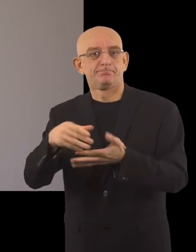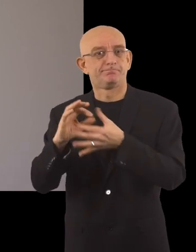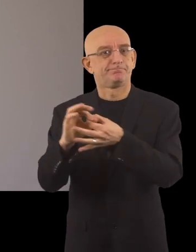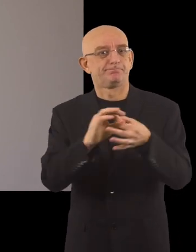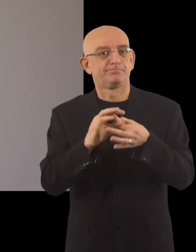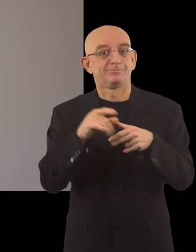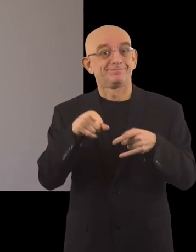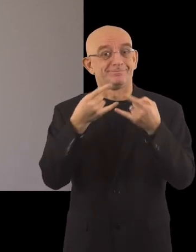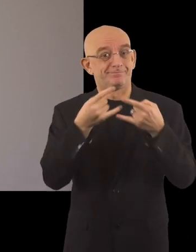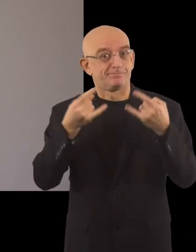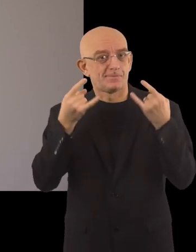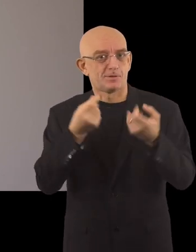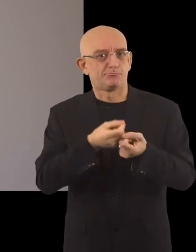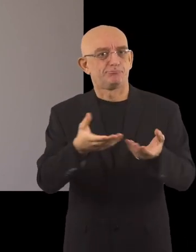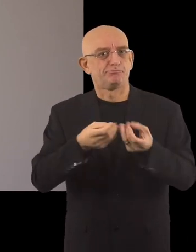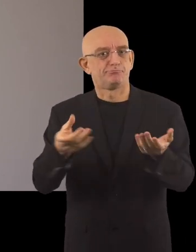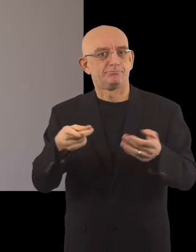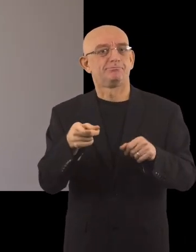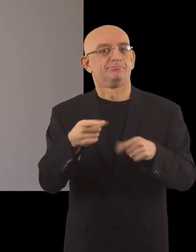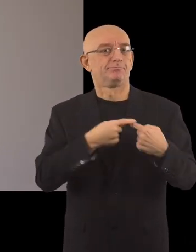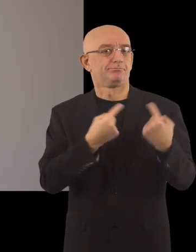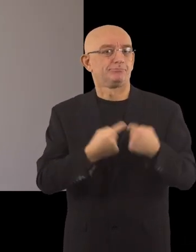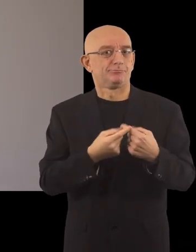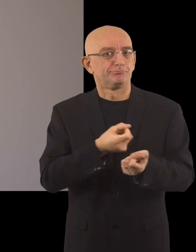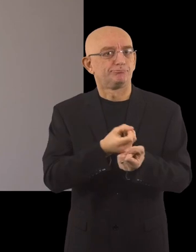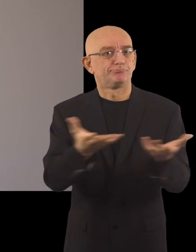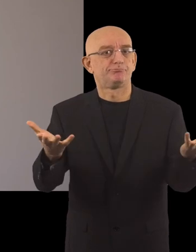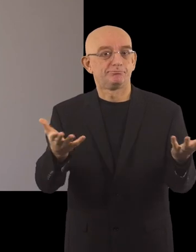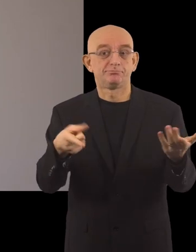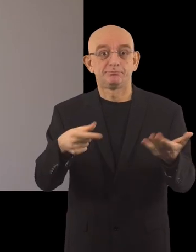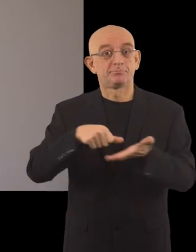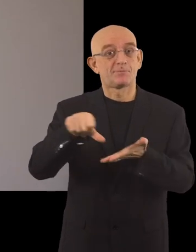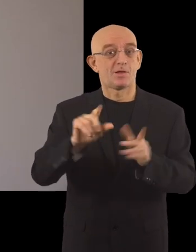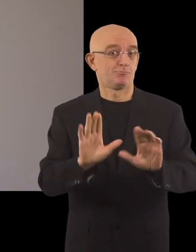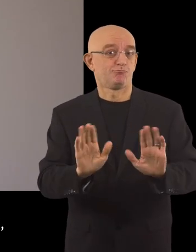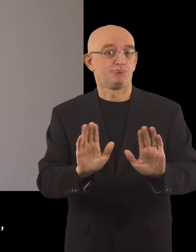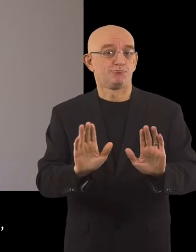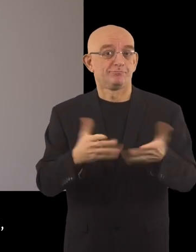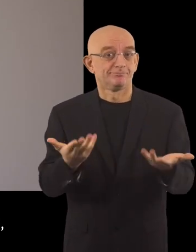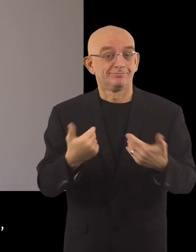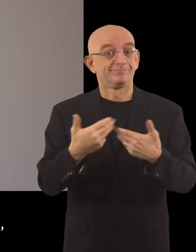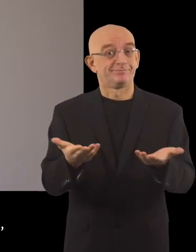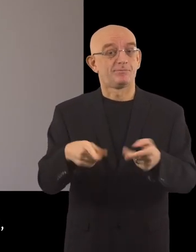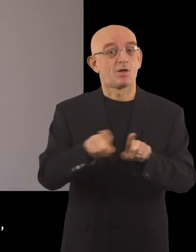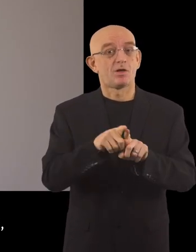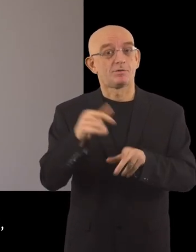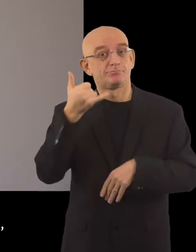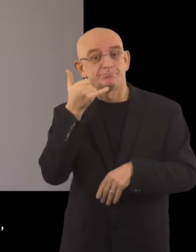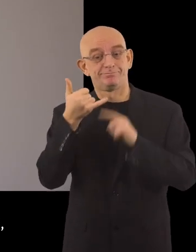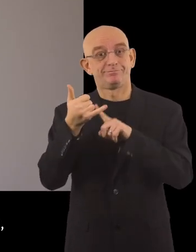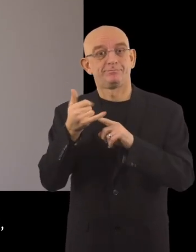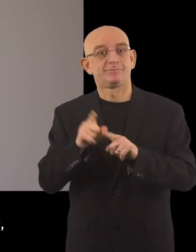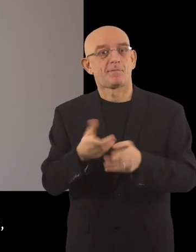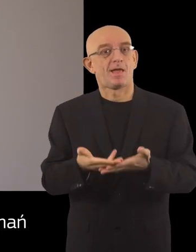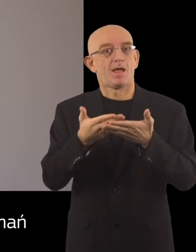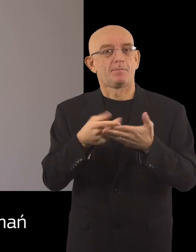Then these face masks were distributed by volunteers free of charge. We also provided for a special